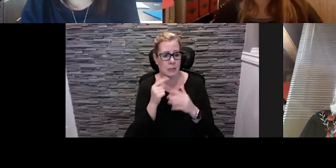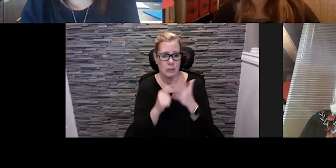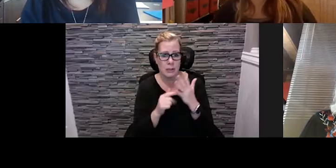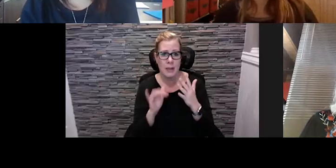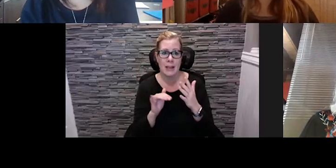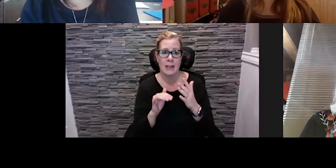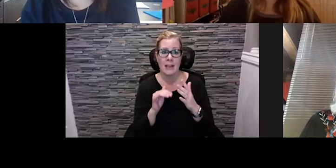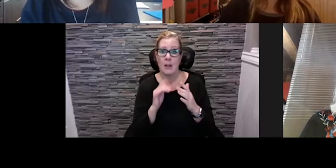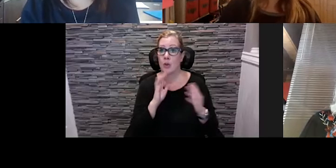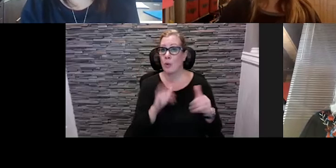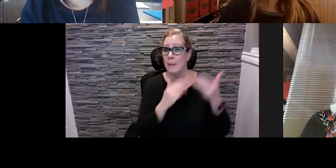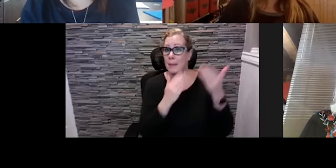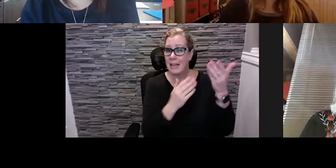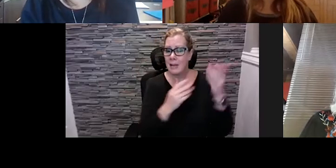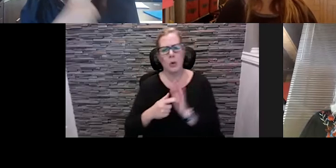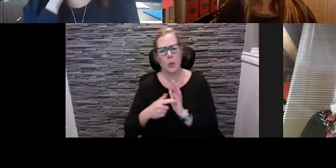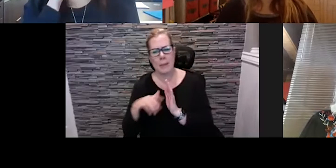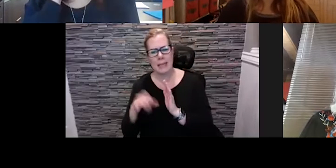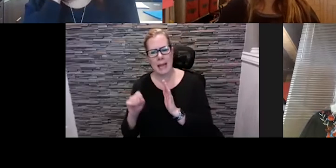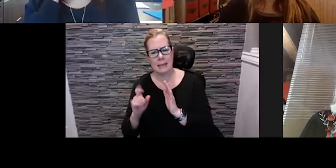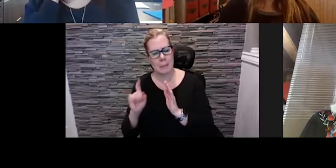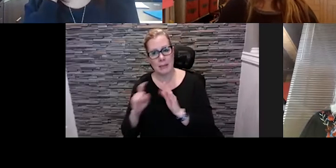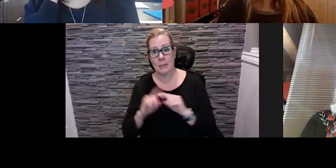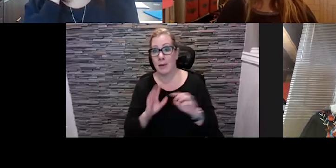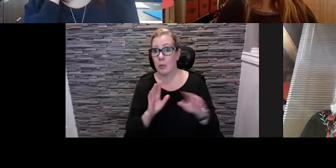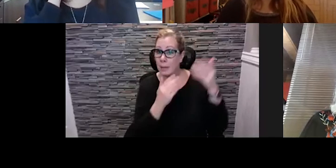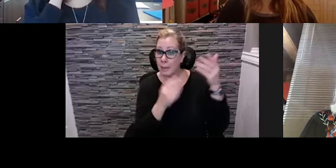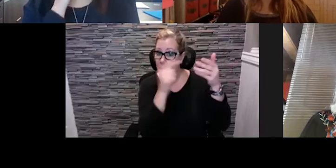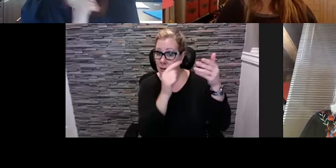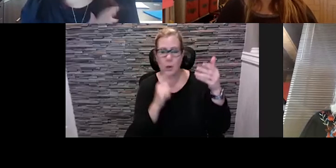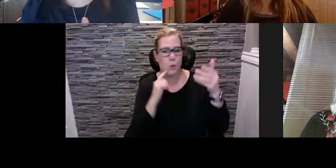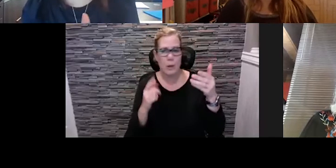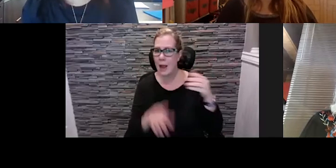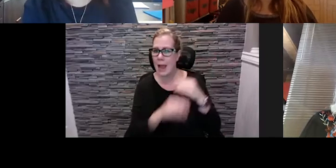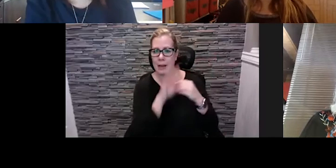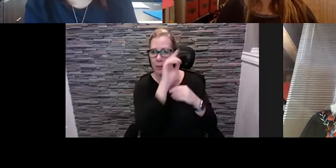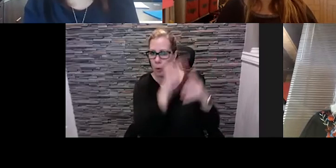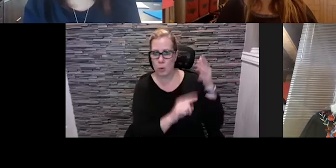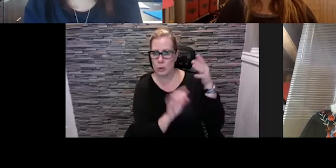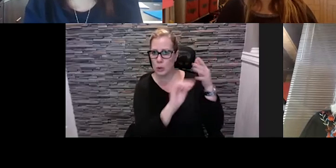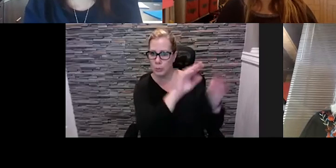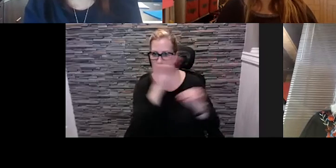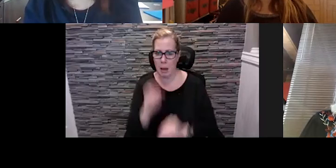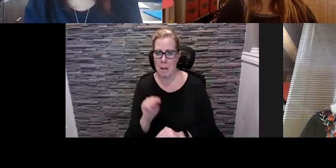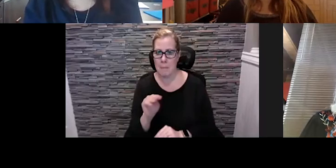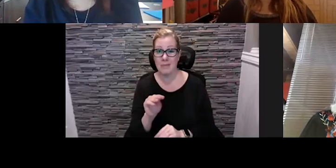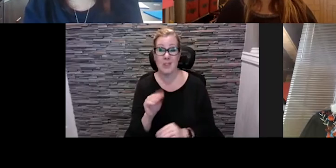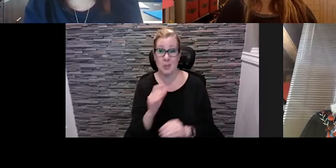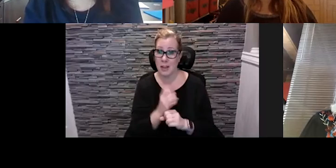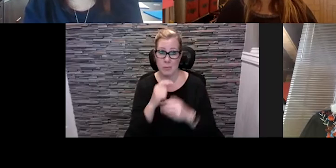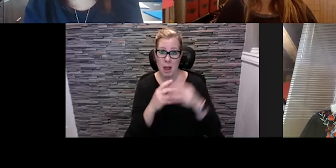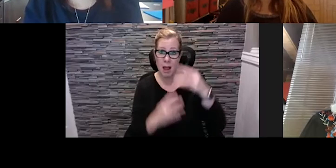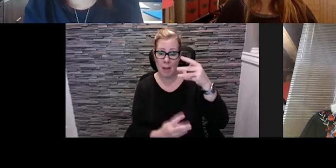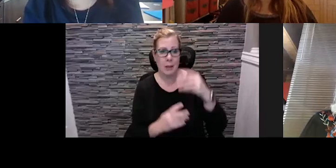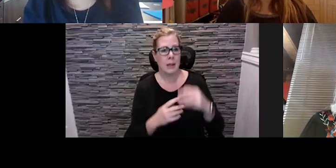the requirements but even the recommendations into account with alberta health services so we went through a full implementation plan and we came quickly